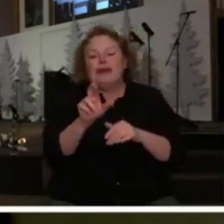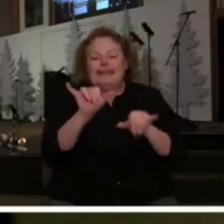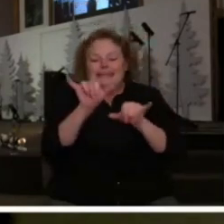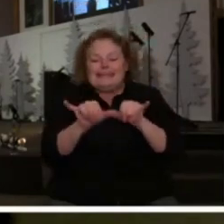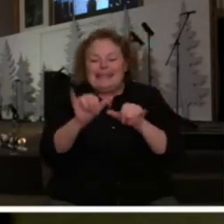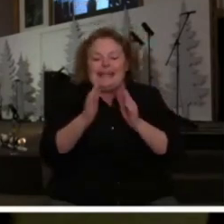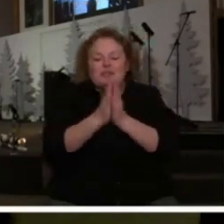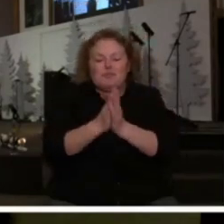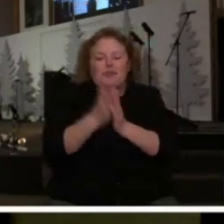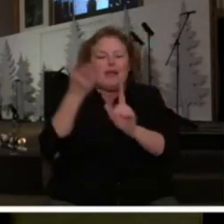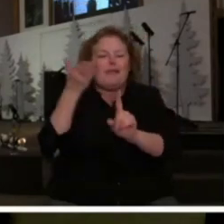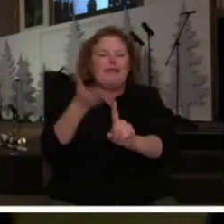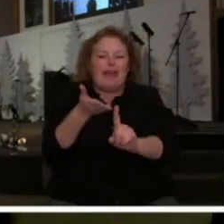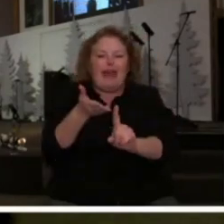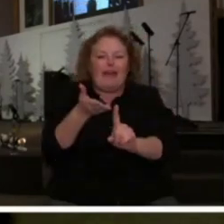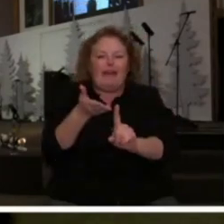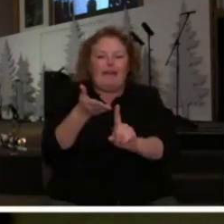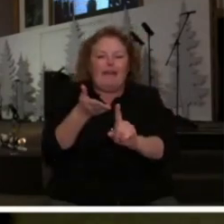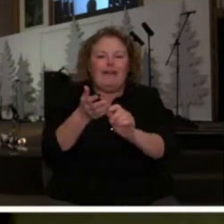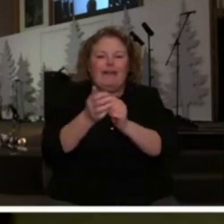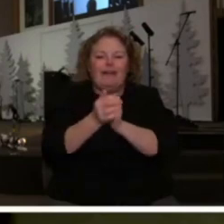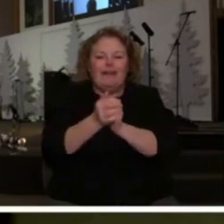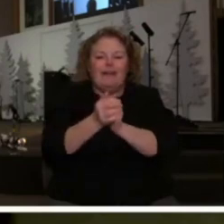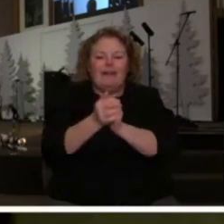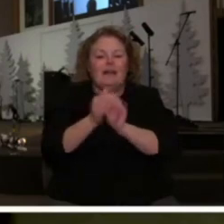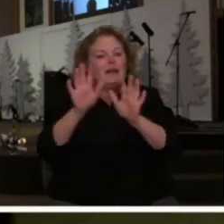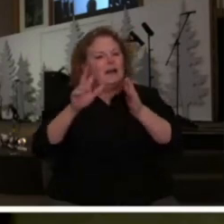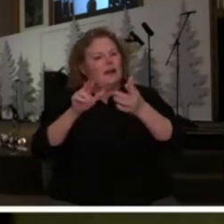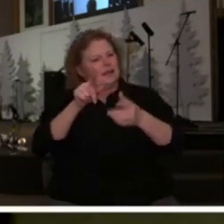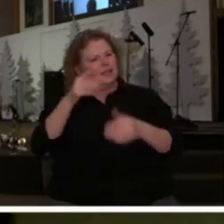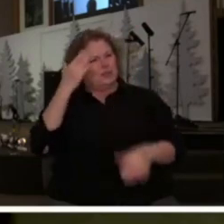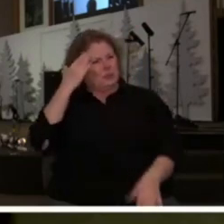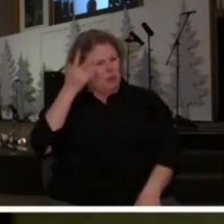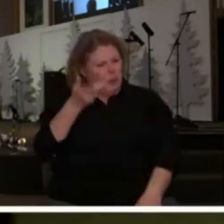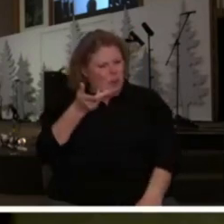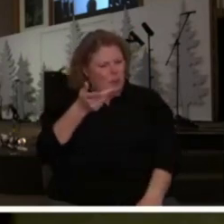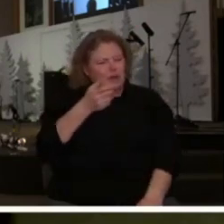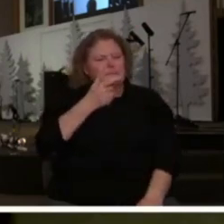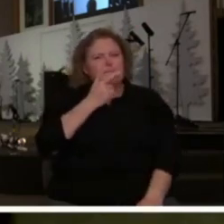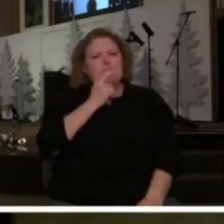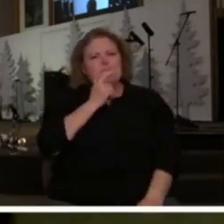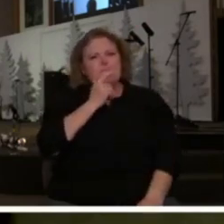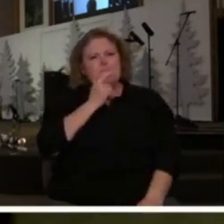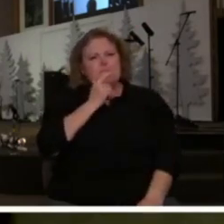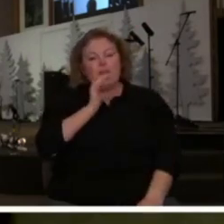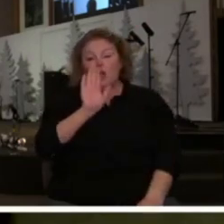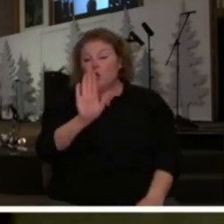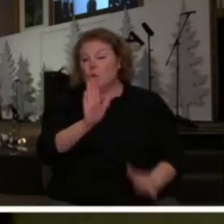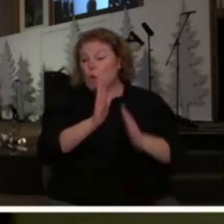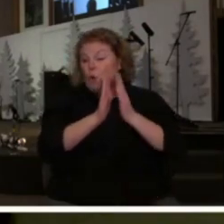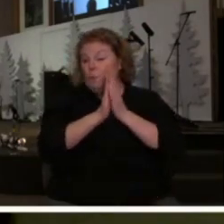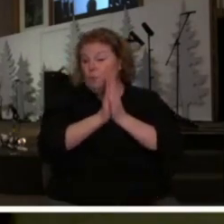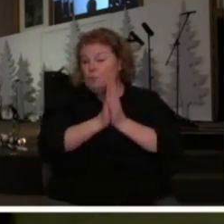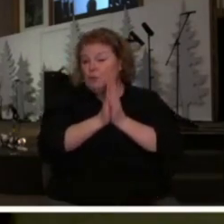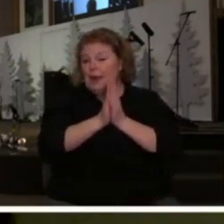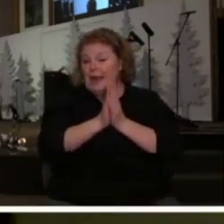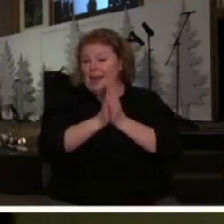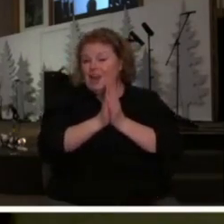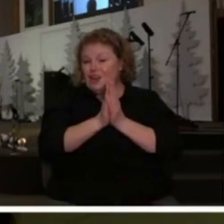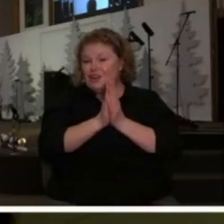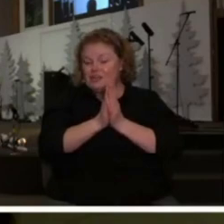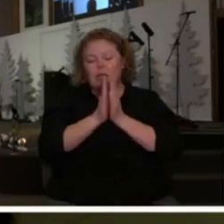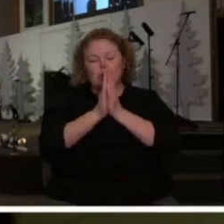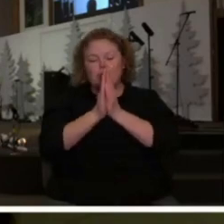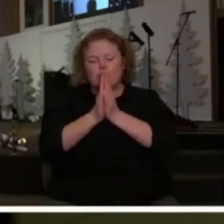now what this begins to say to us is this do you know that your prayers accumulate in